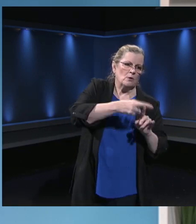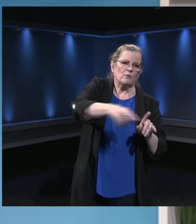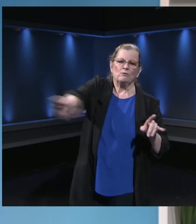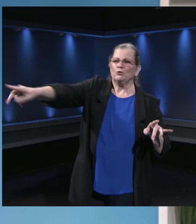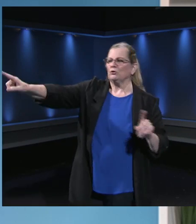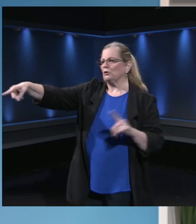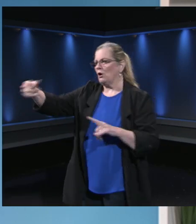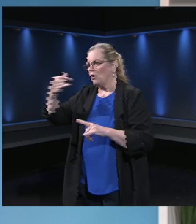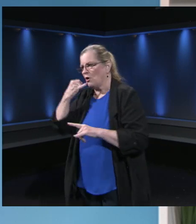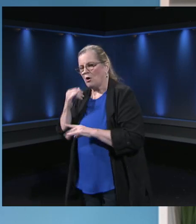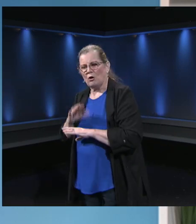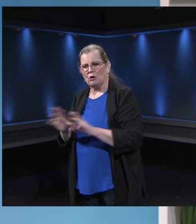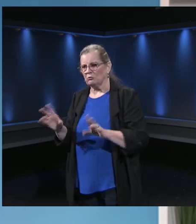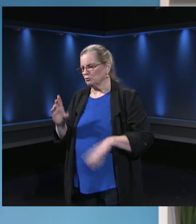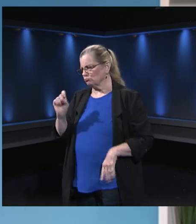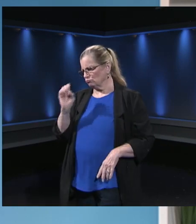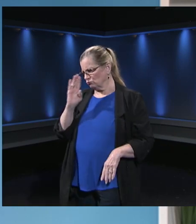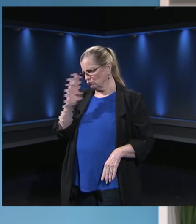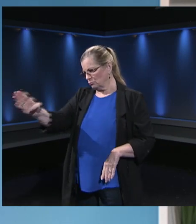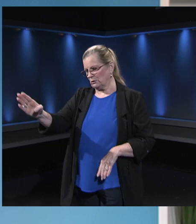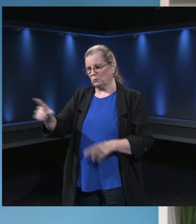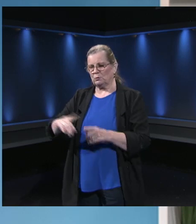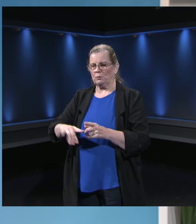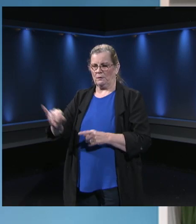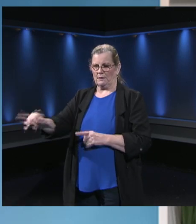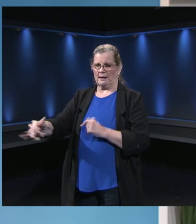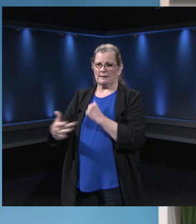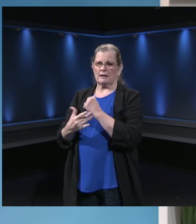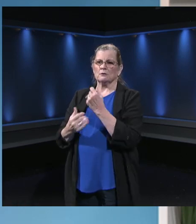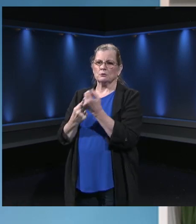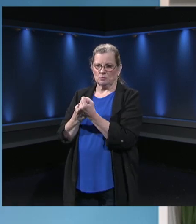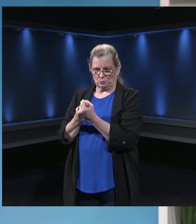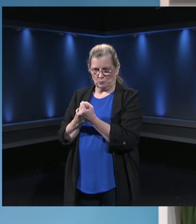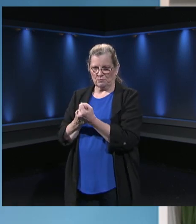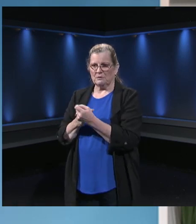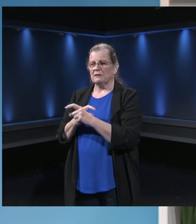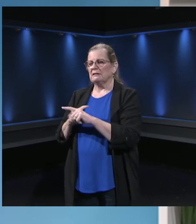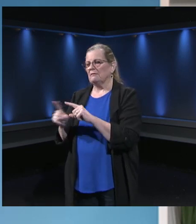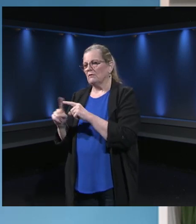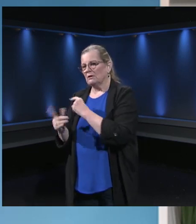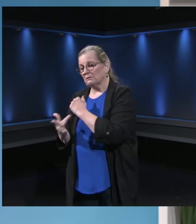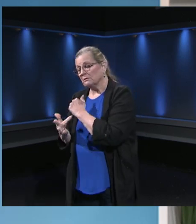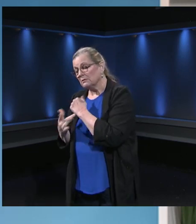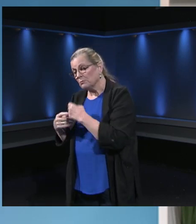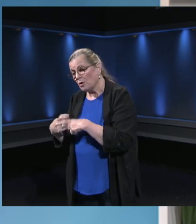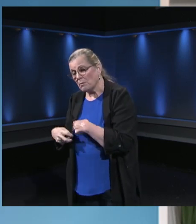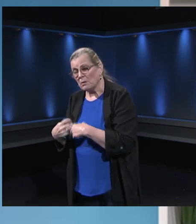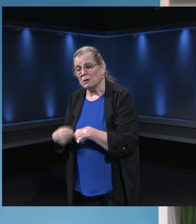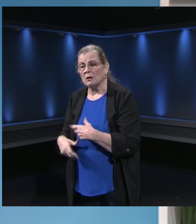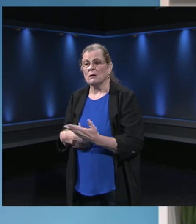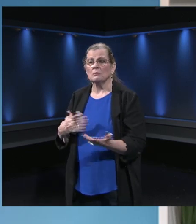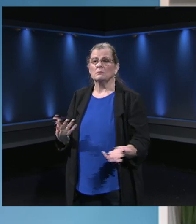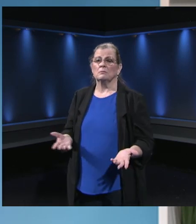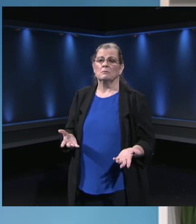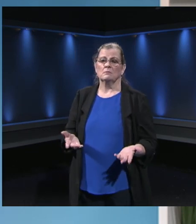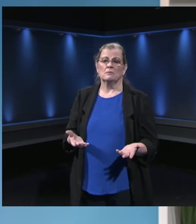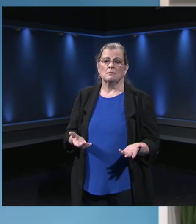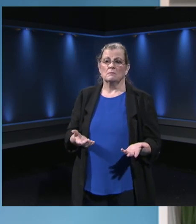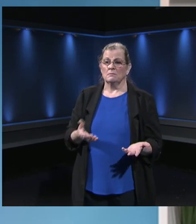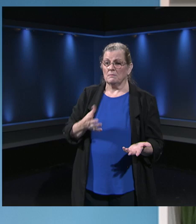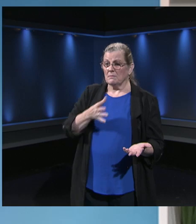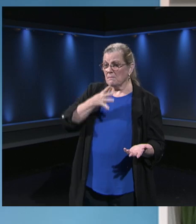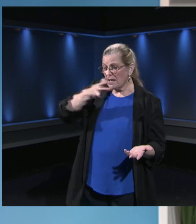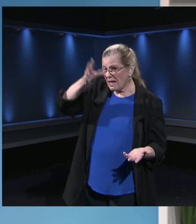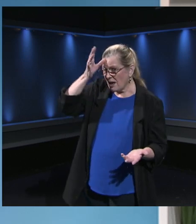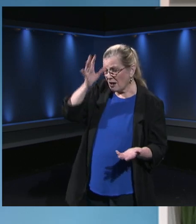can provide basic support with different technology issues that parents might encounter with their parent accounts, with some very simple